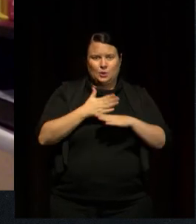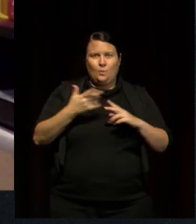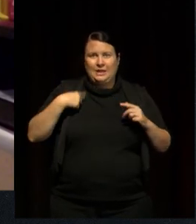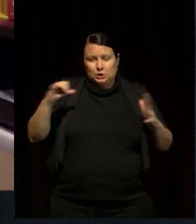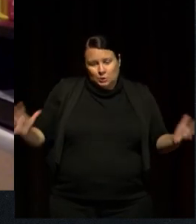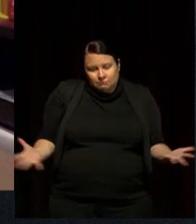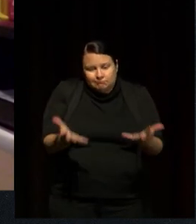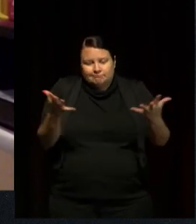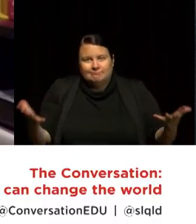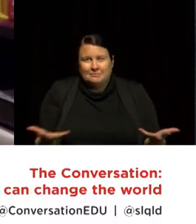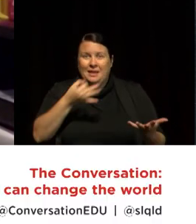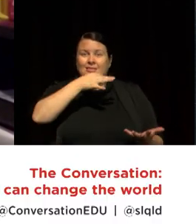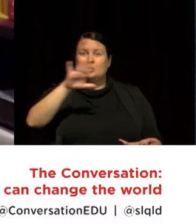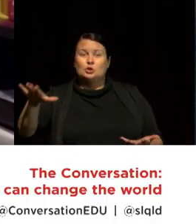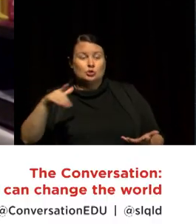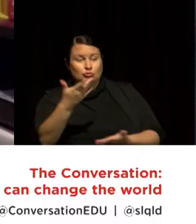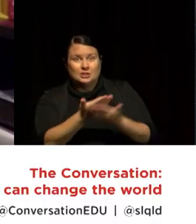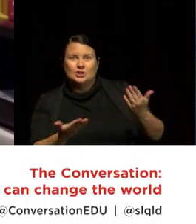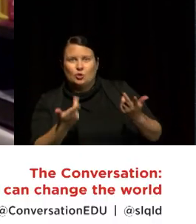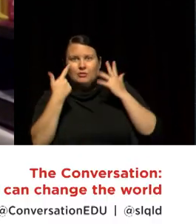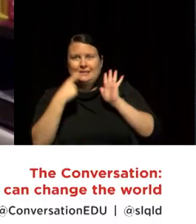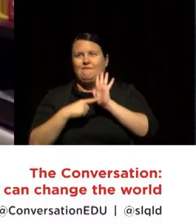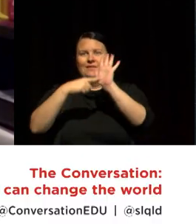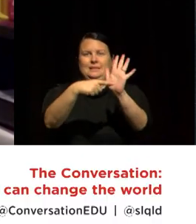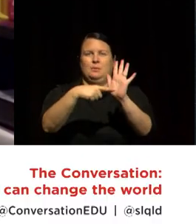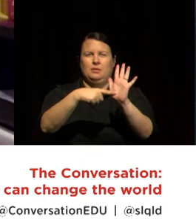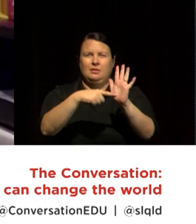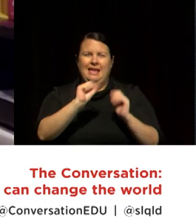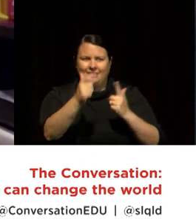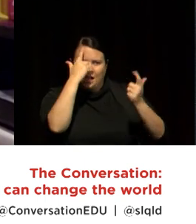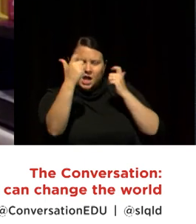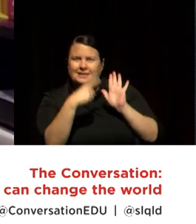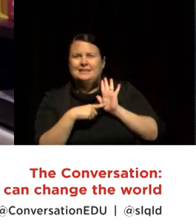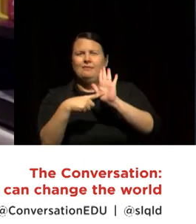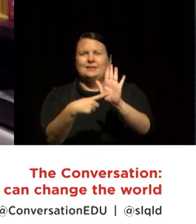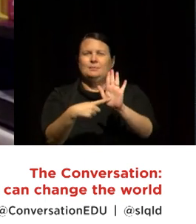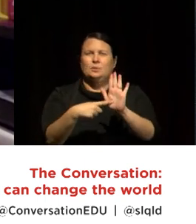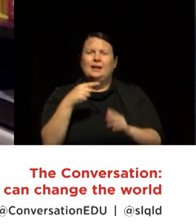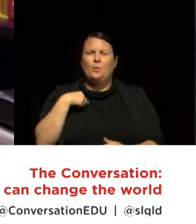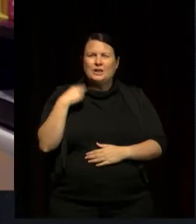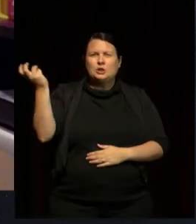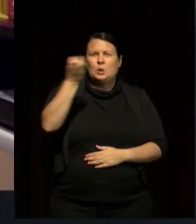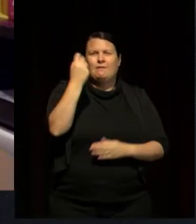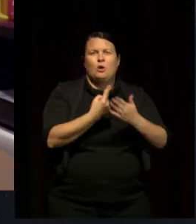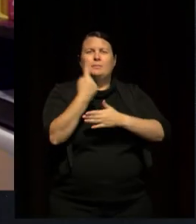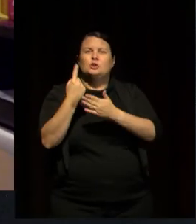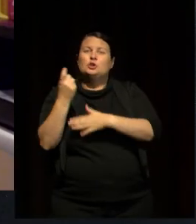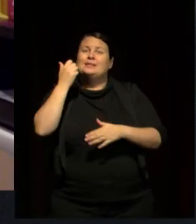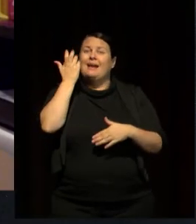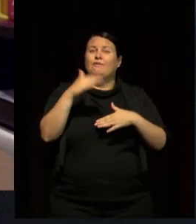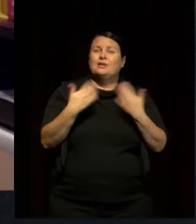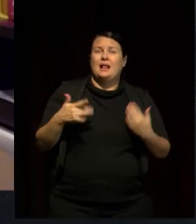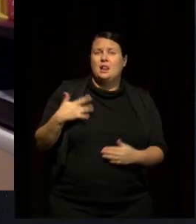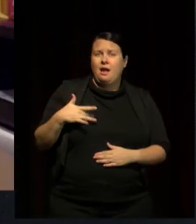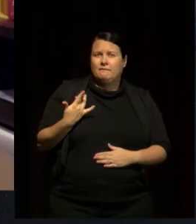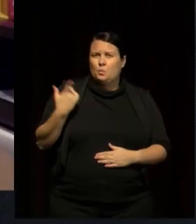include and make visible children's voices and ideas. And I think that we get to look for opportunities in our everyday lives. So whatever it is we